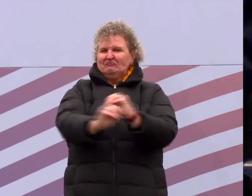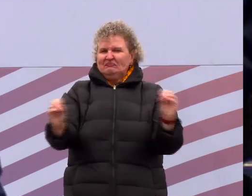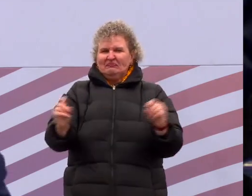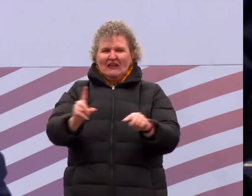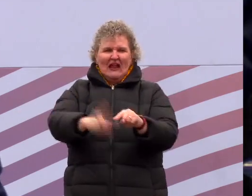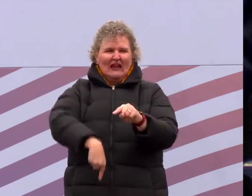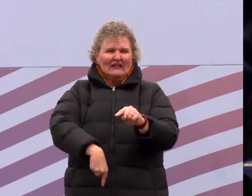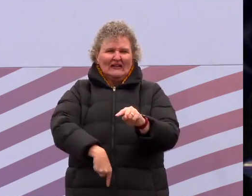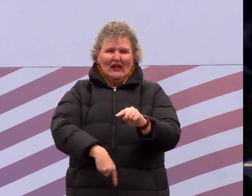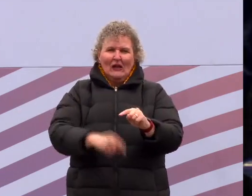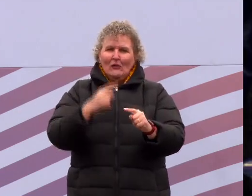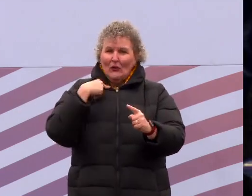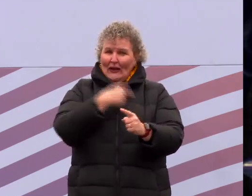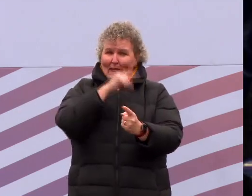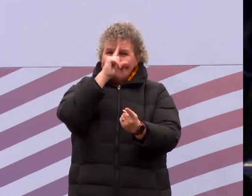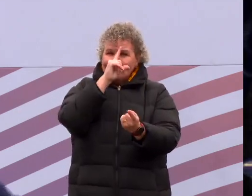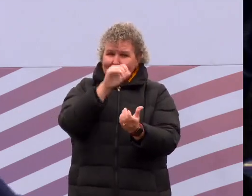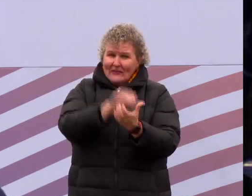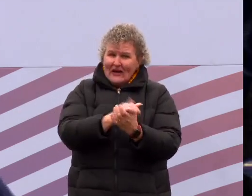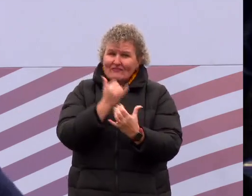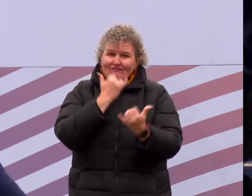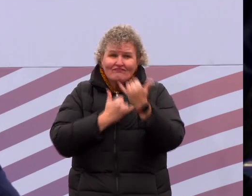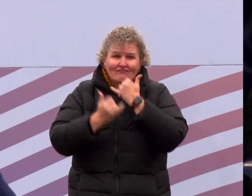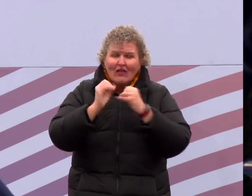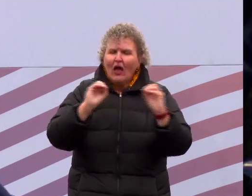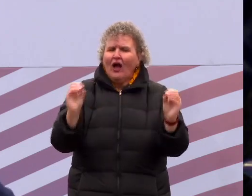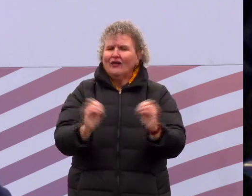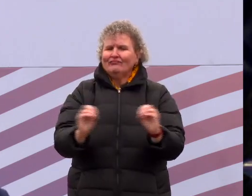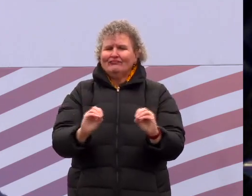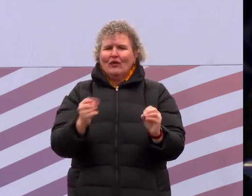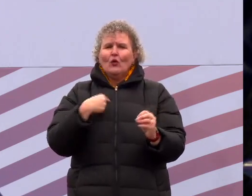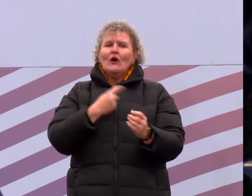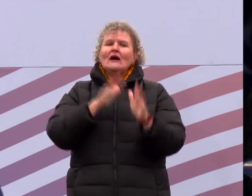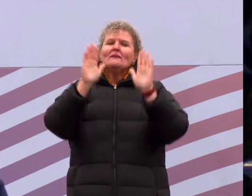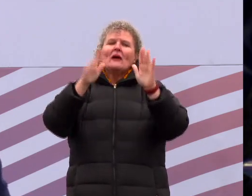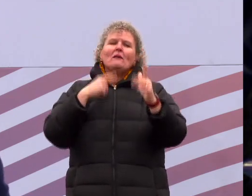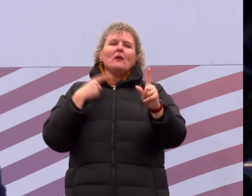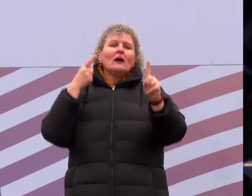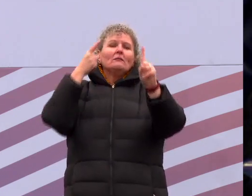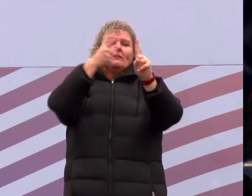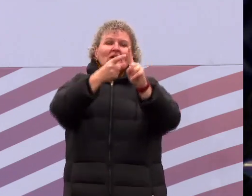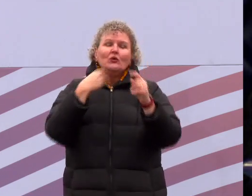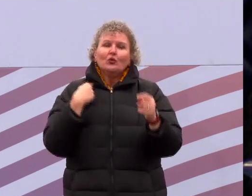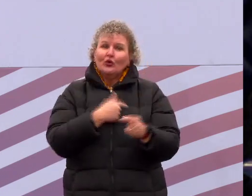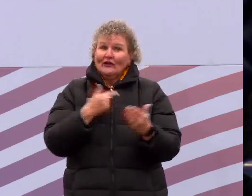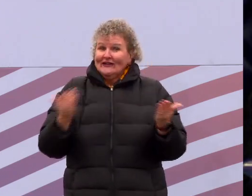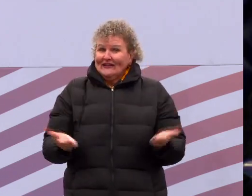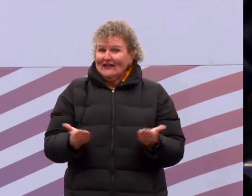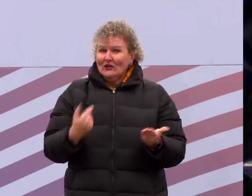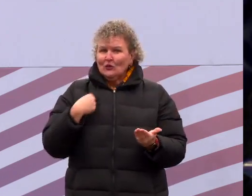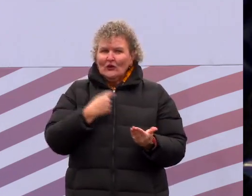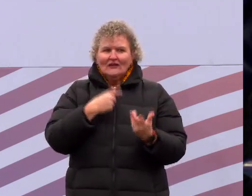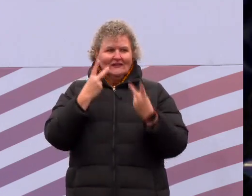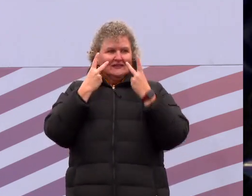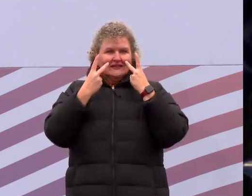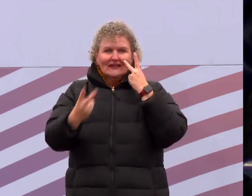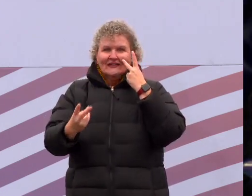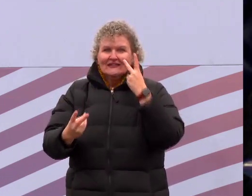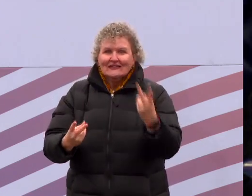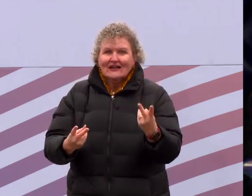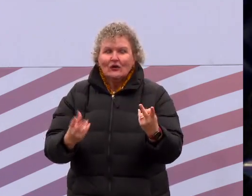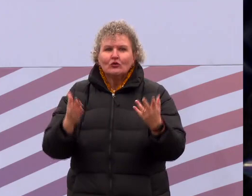mistake, but is it indeed divine purpose and that we are here witnessing great history in the making.